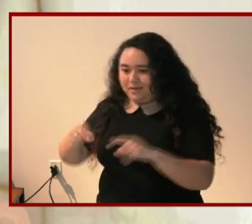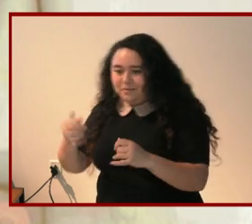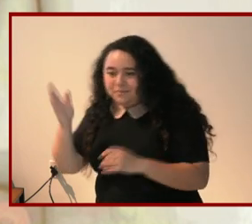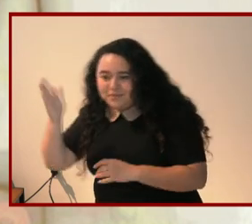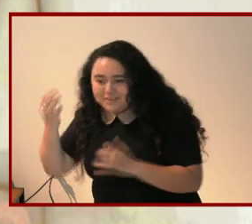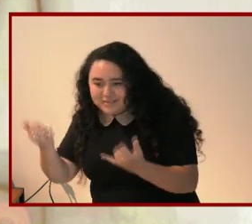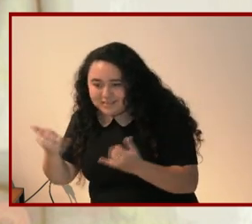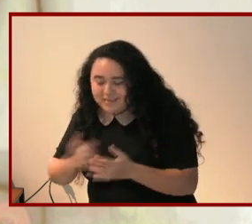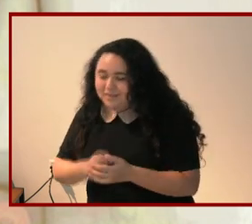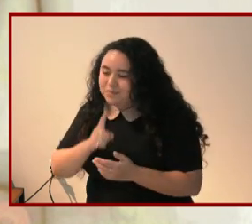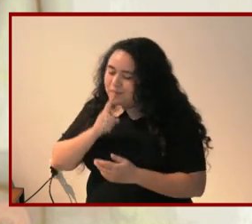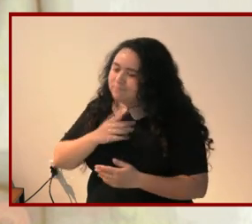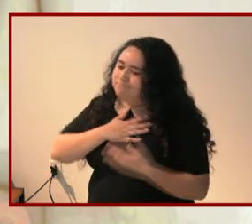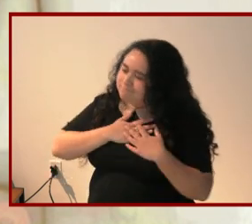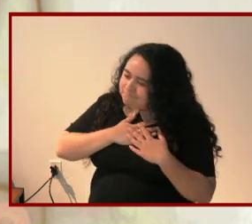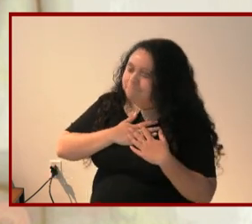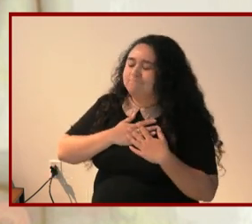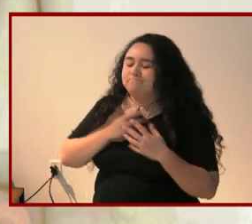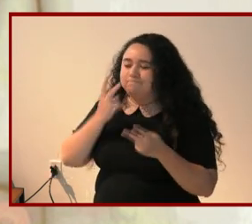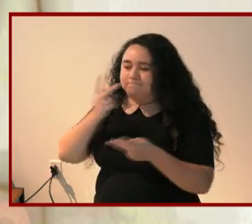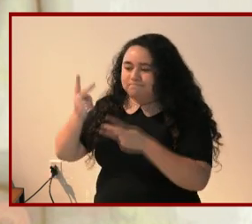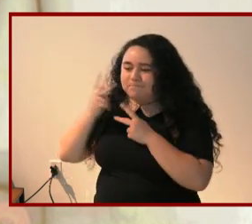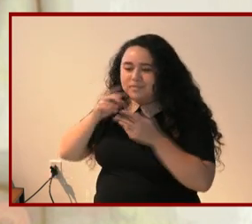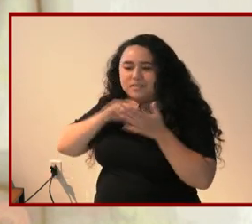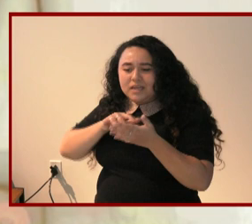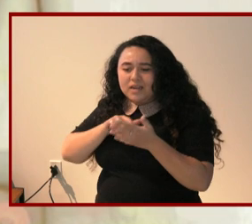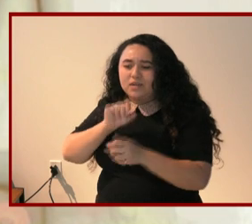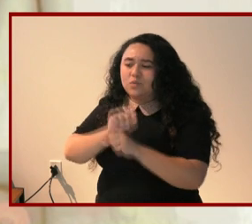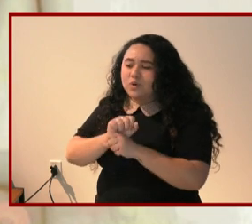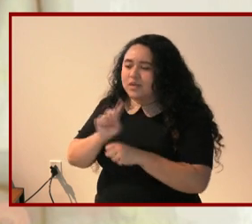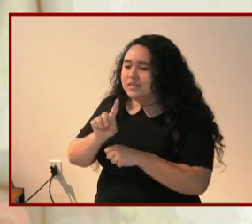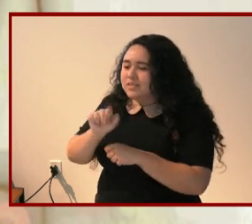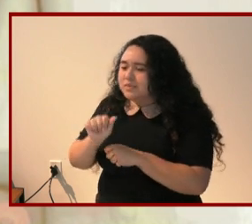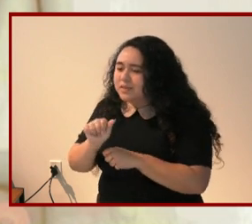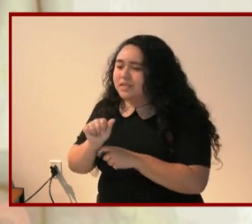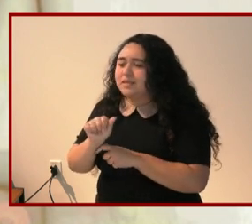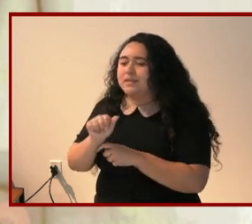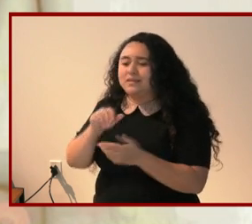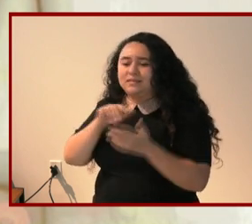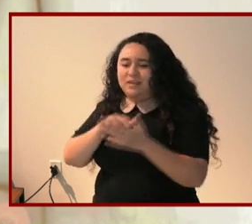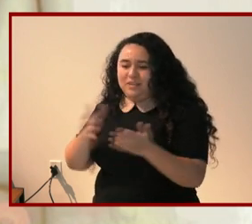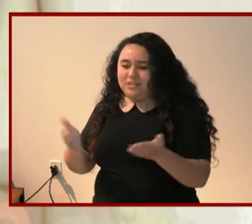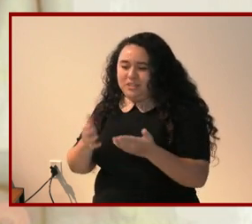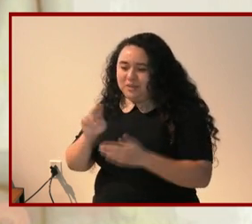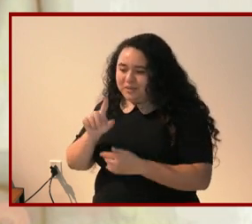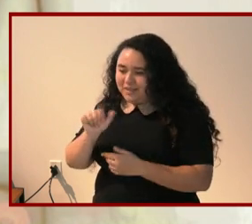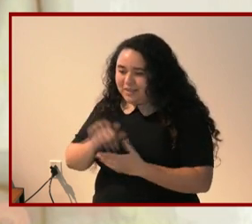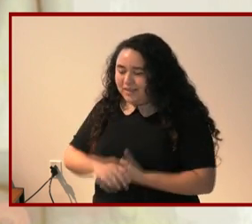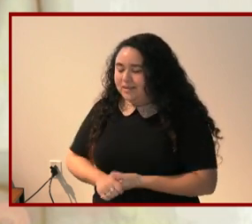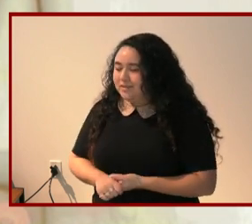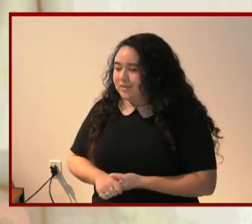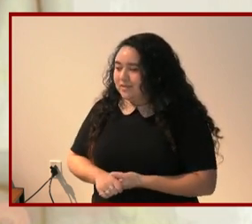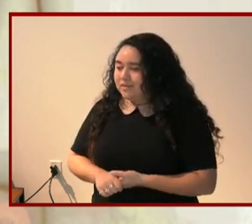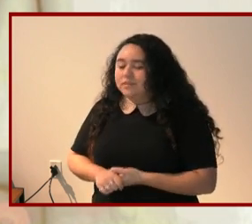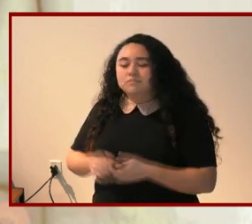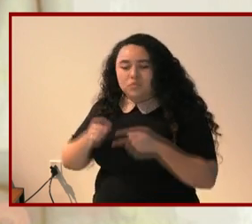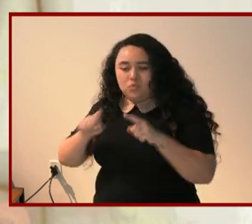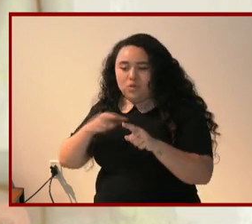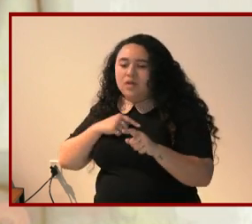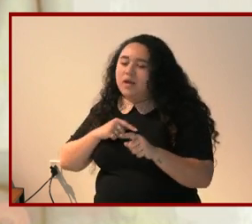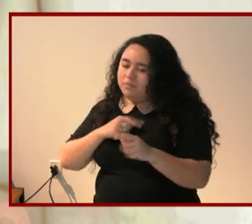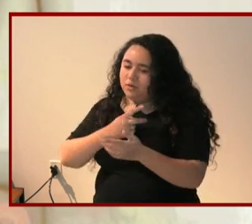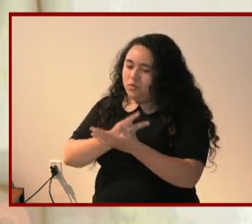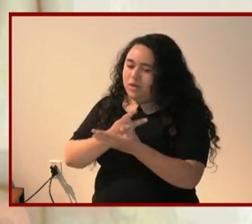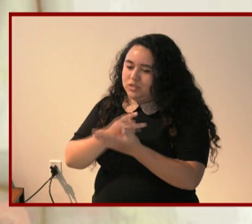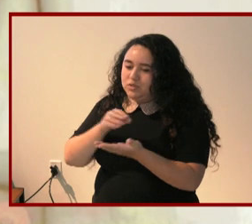I have very fond memories of studying and working with Disability Studies at UCLA while in graduate school, especially